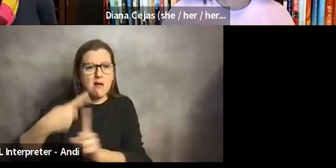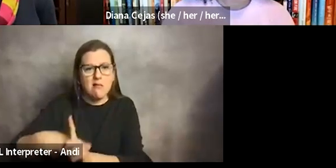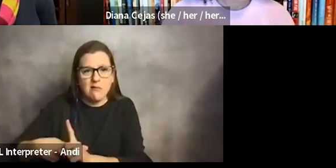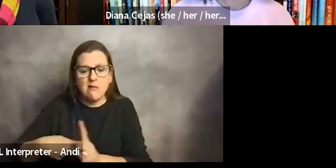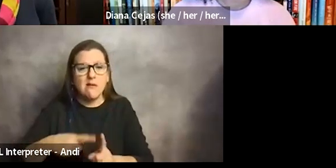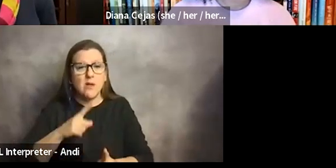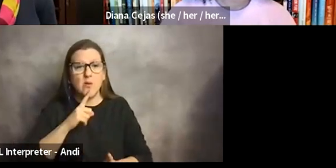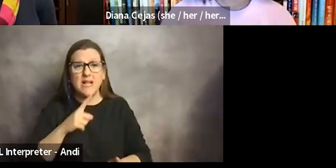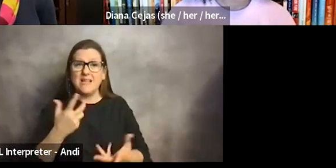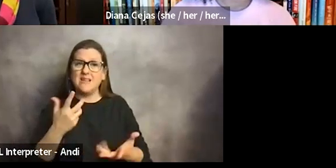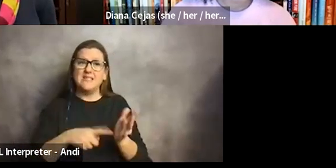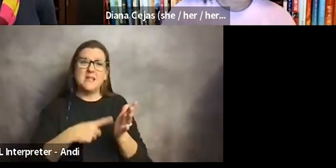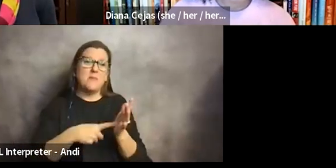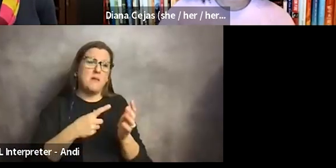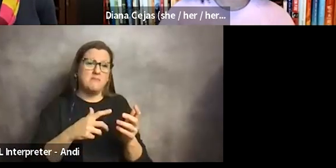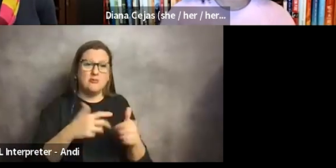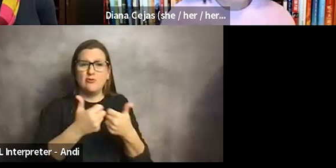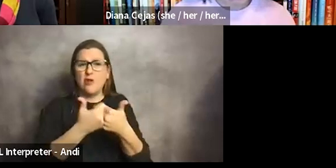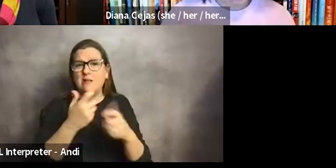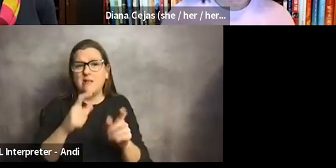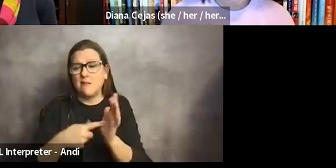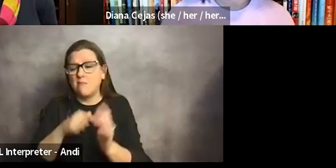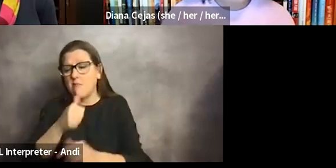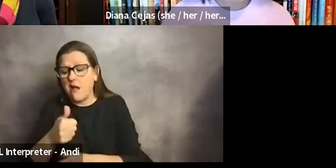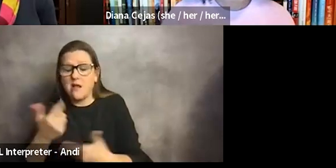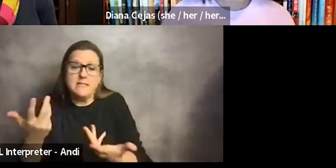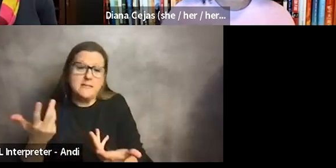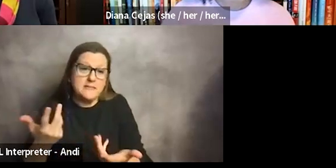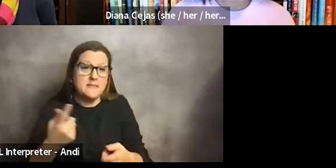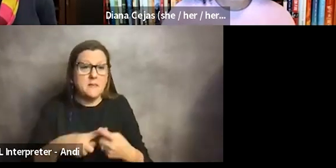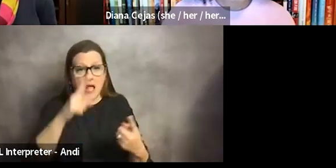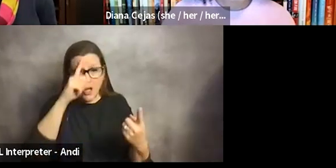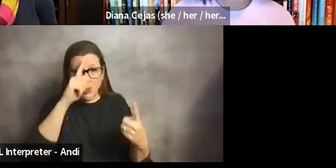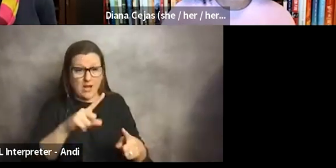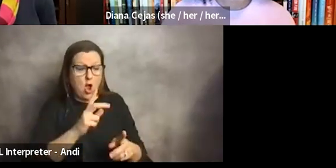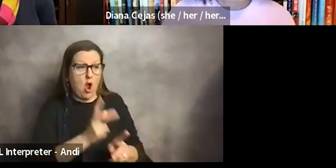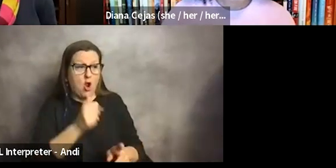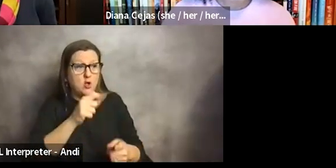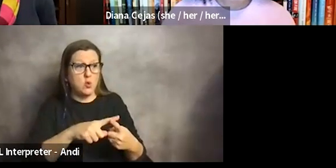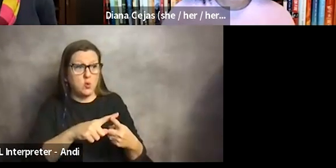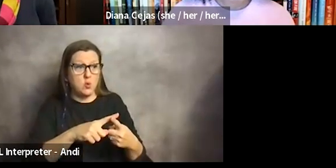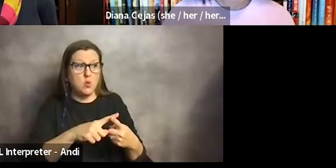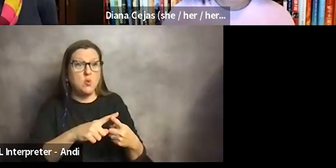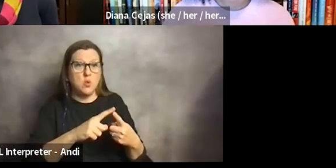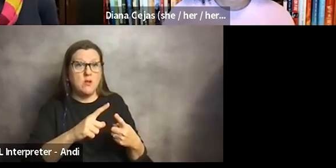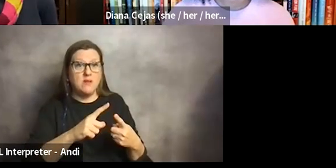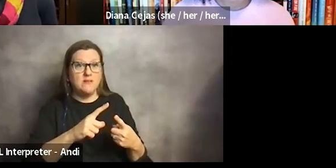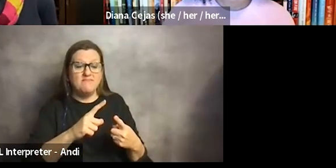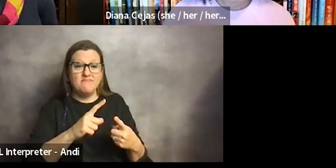that may or may not be harder in a smaller program. I do agree that it's harder to have that conversation with your boss as an attending.